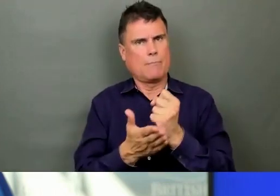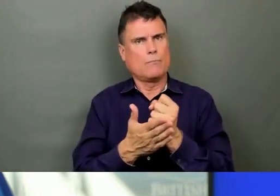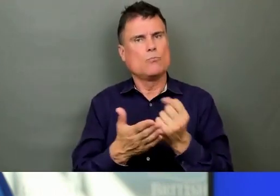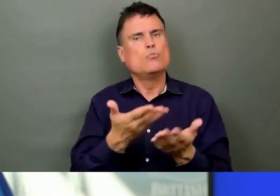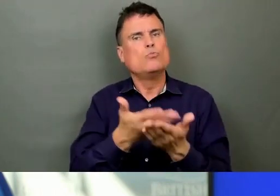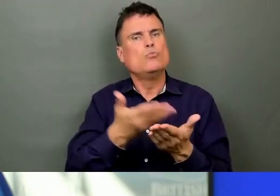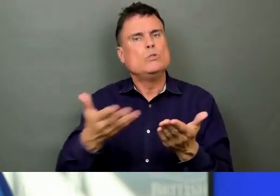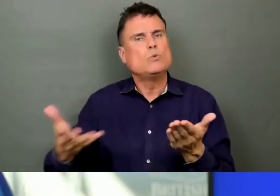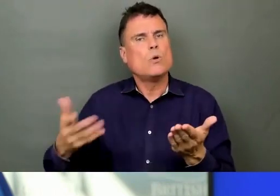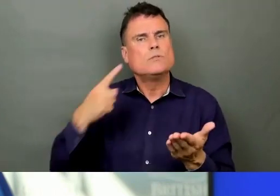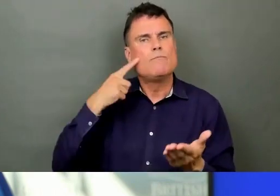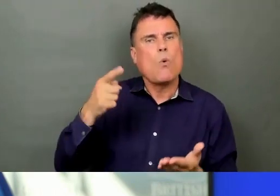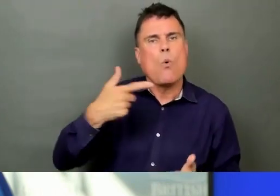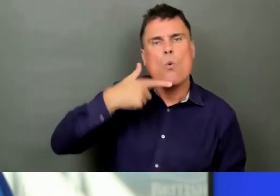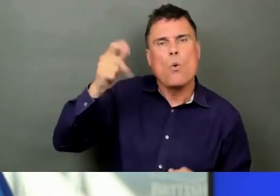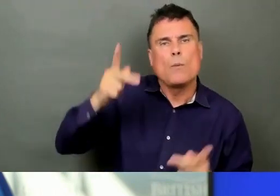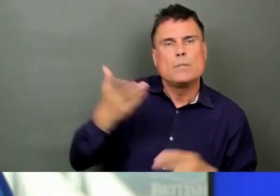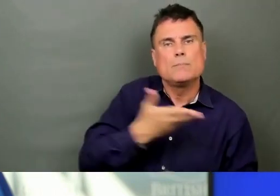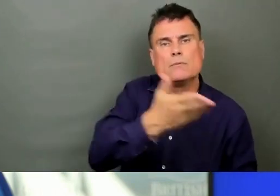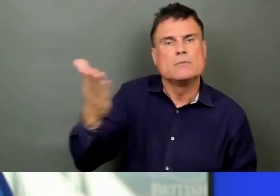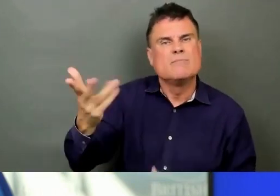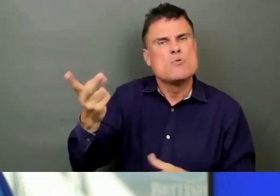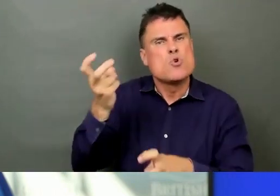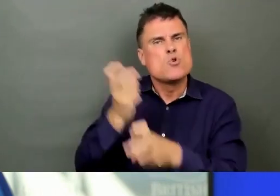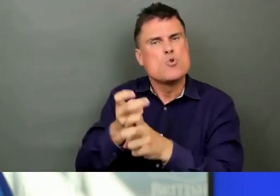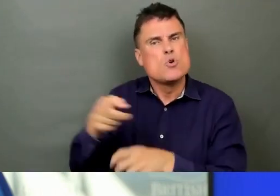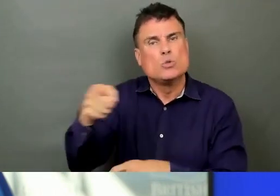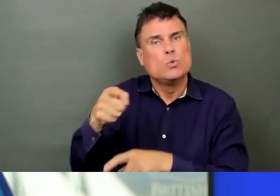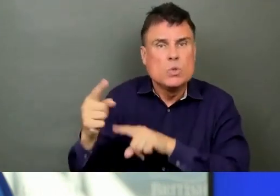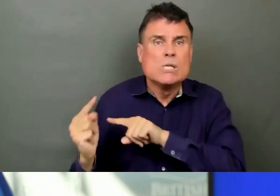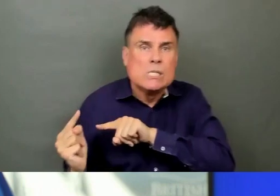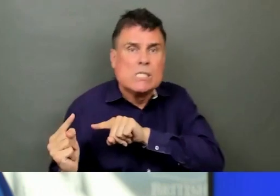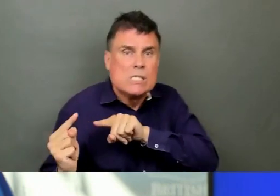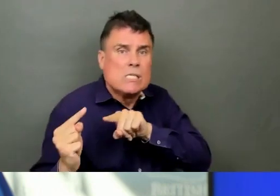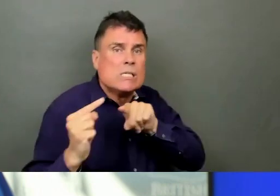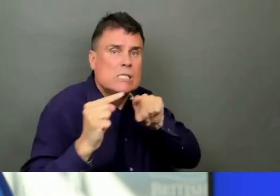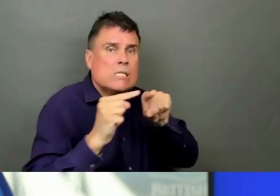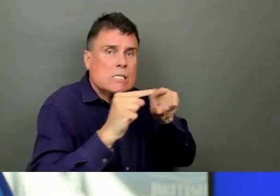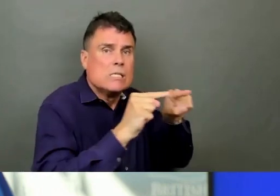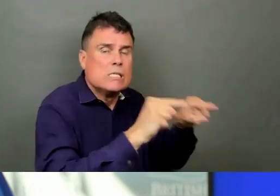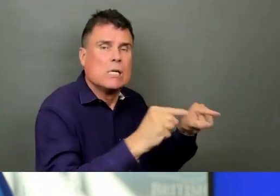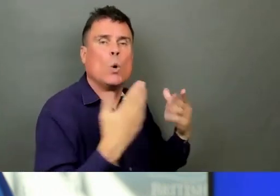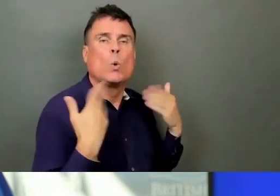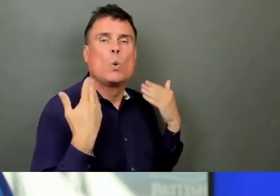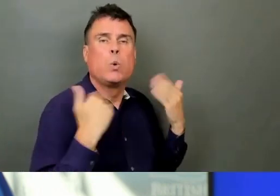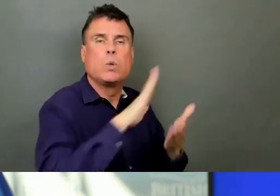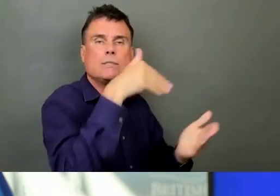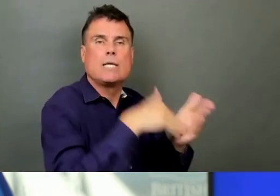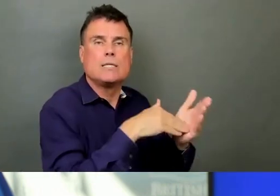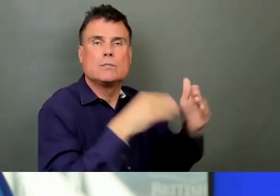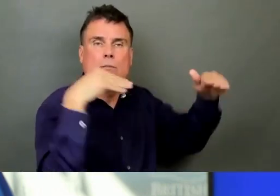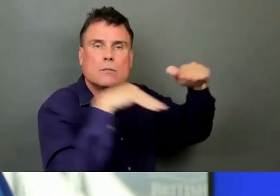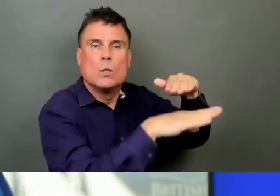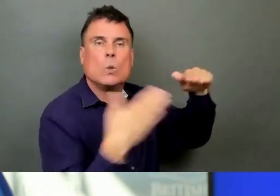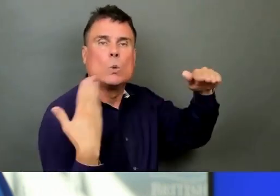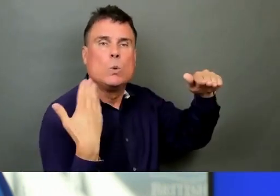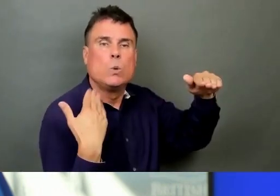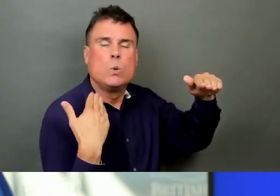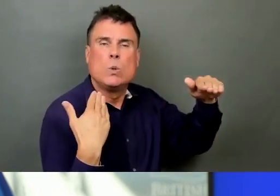for example, in the West End, where a lot of older people live, should be identified, and